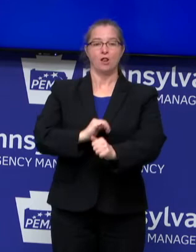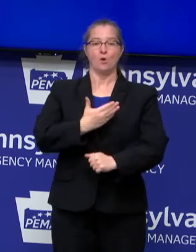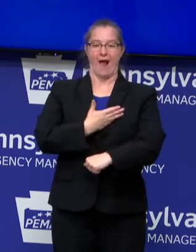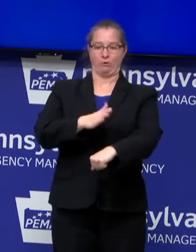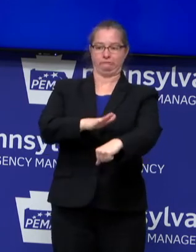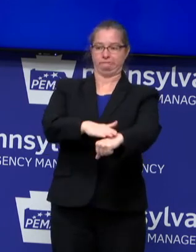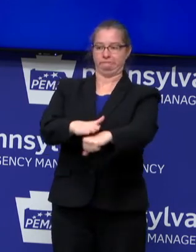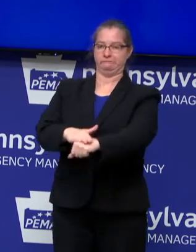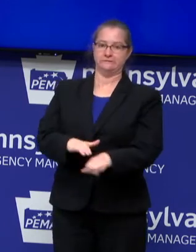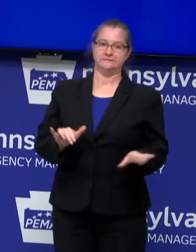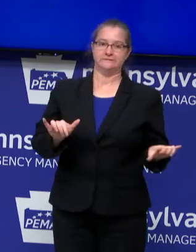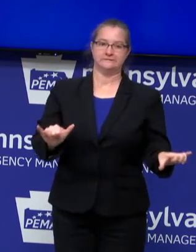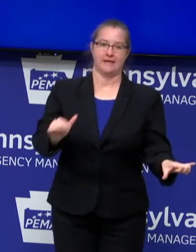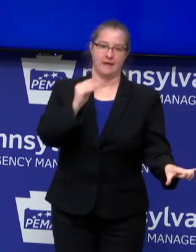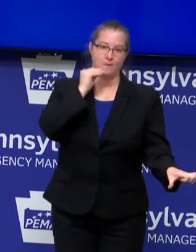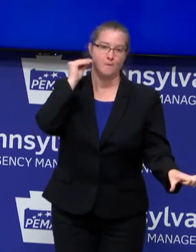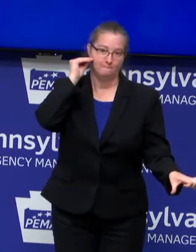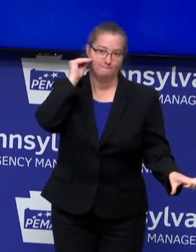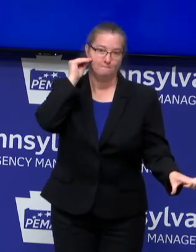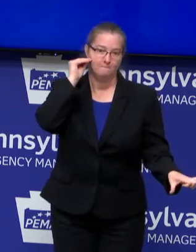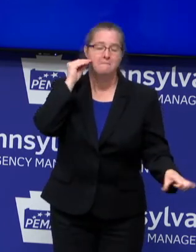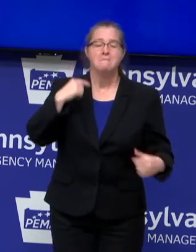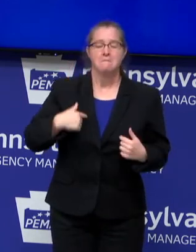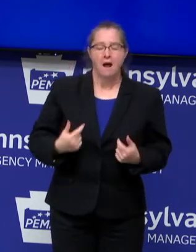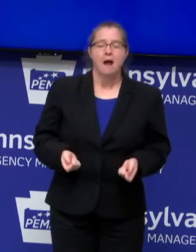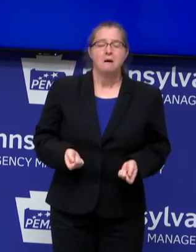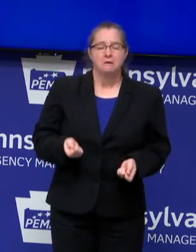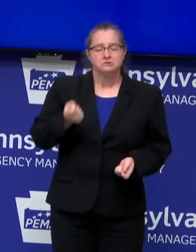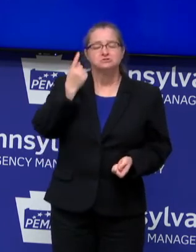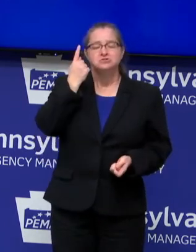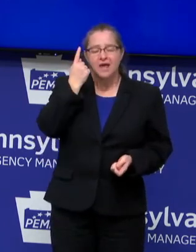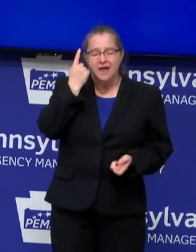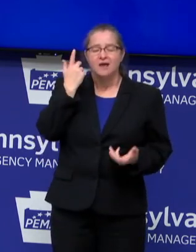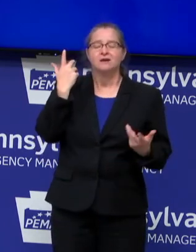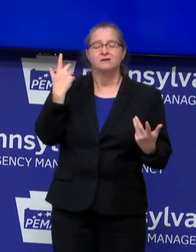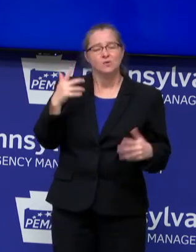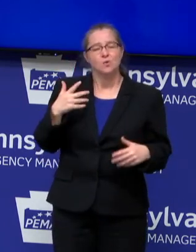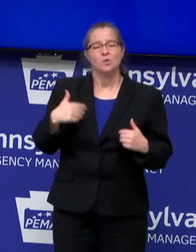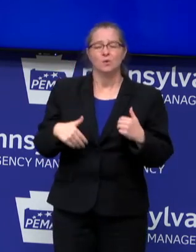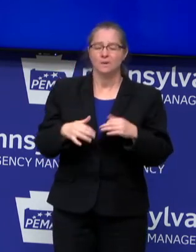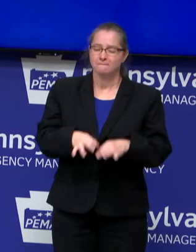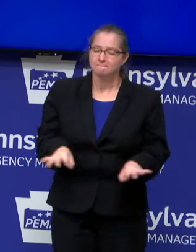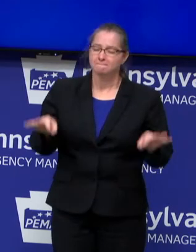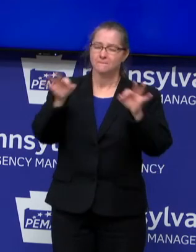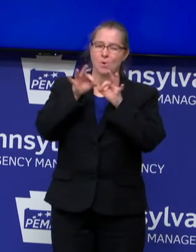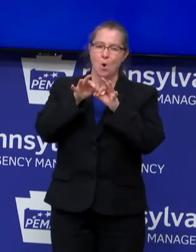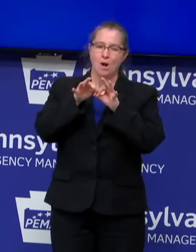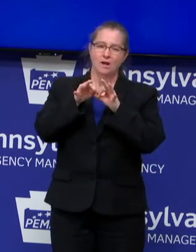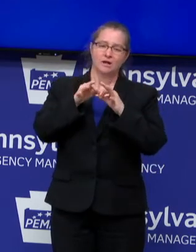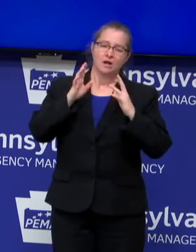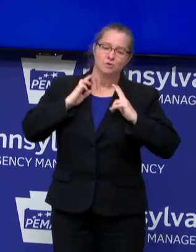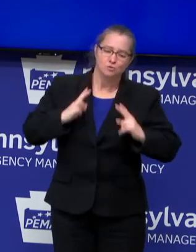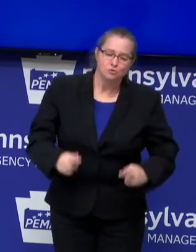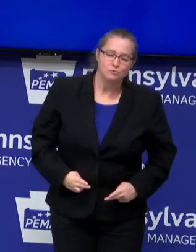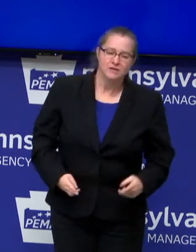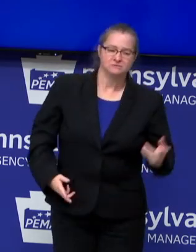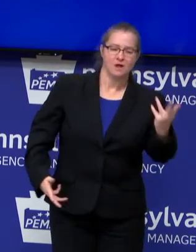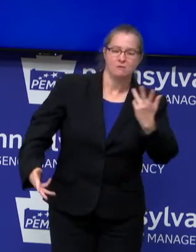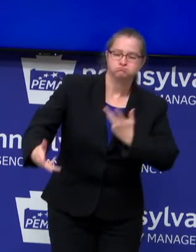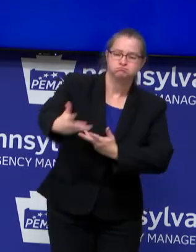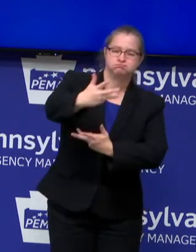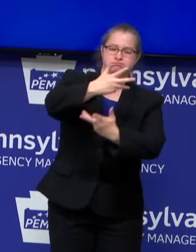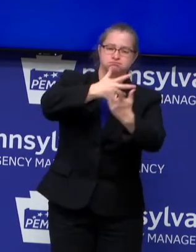advisory. I understand that there's perhaps nothing more important than human interaction, especially within families.